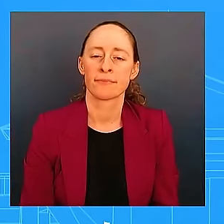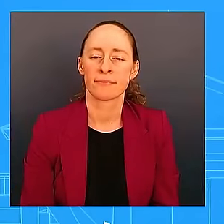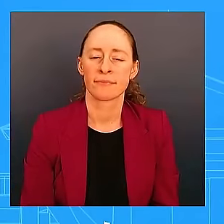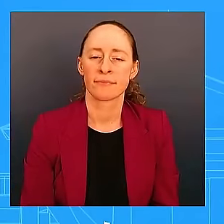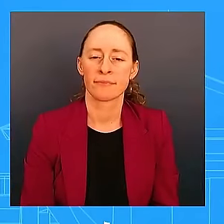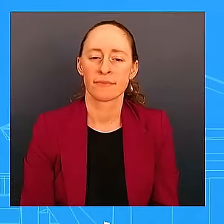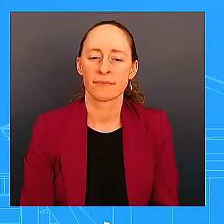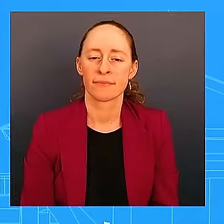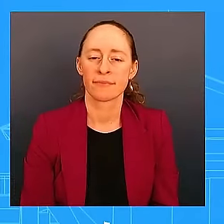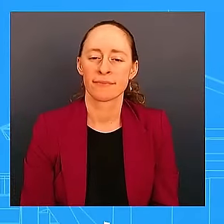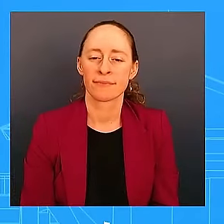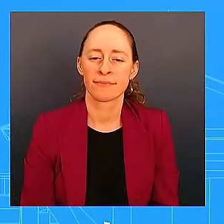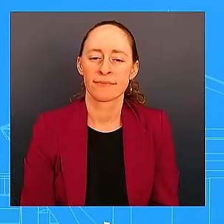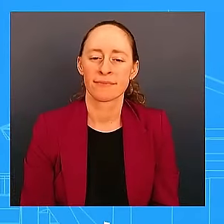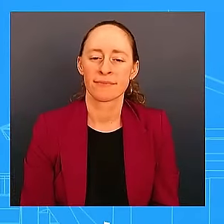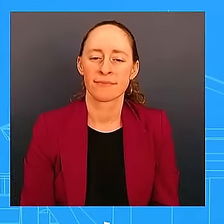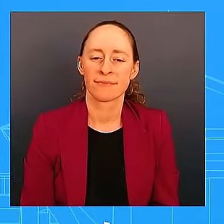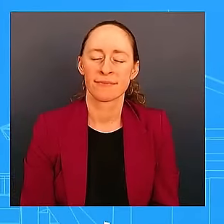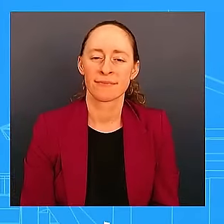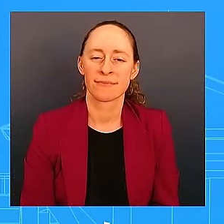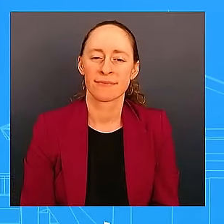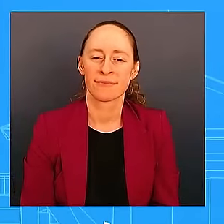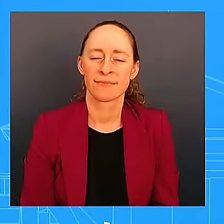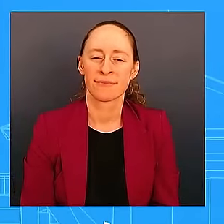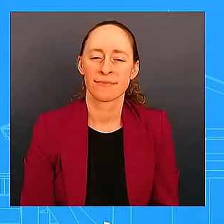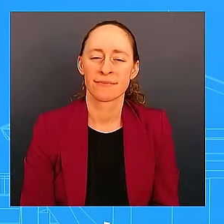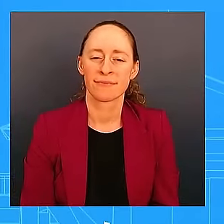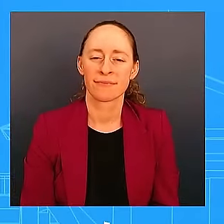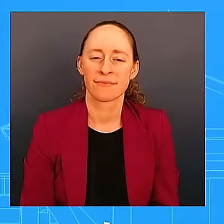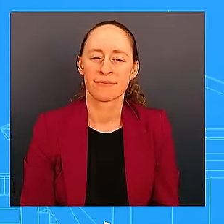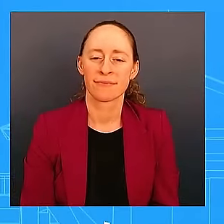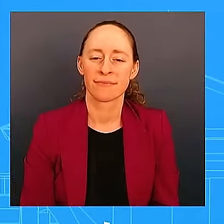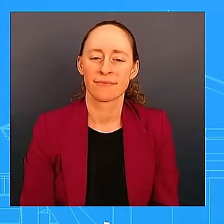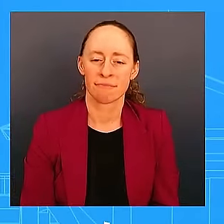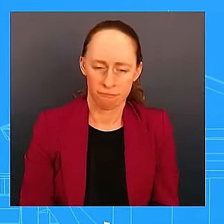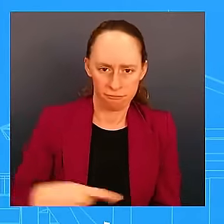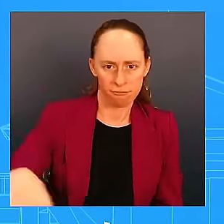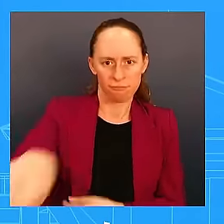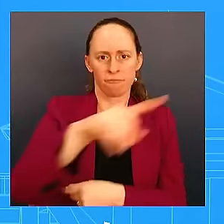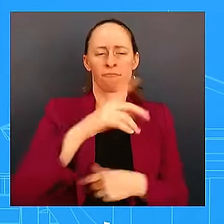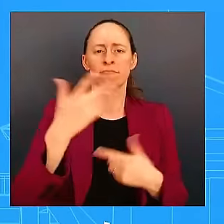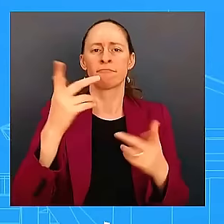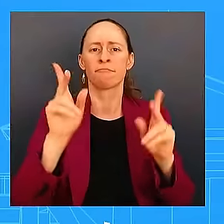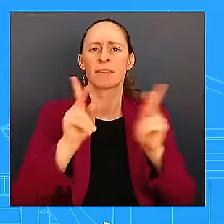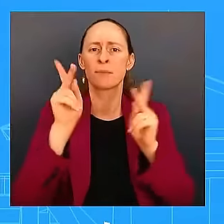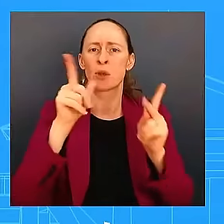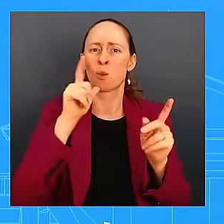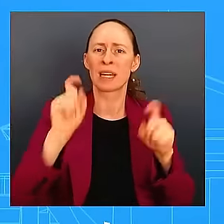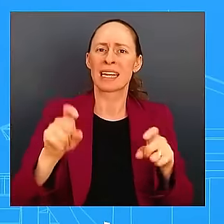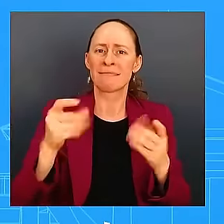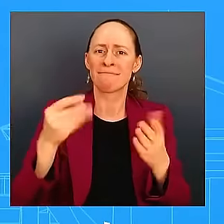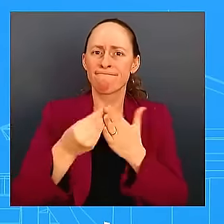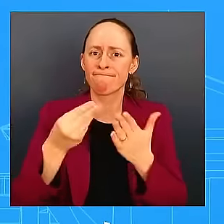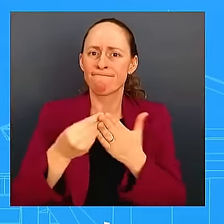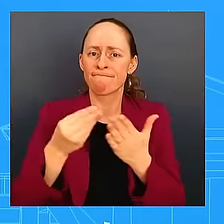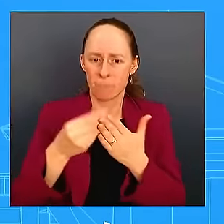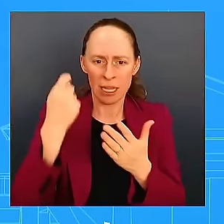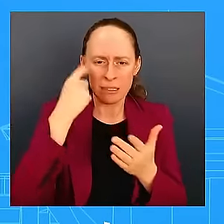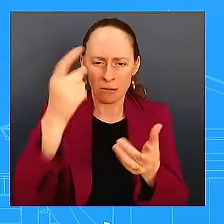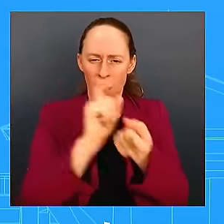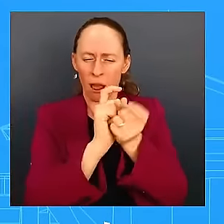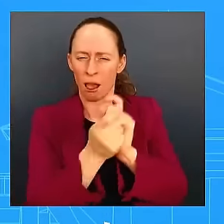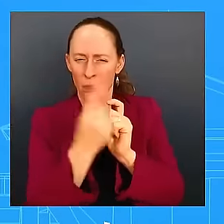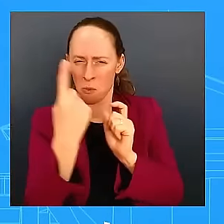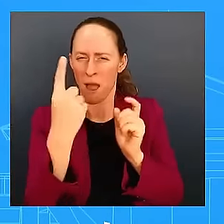tape for the Individual Assistance Program. Now that so many people are in the path of this storm, can you give an update on how quickly you expect